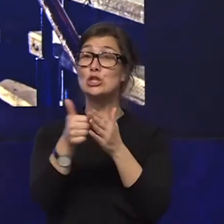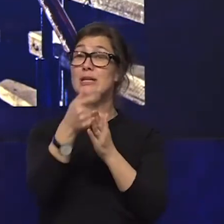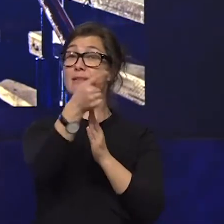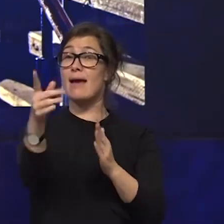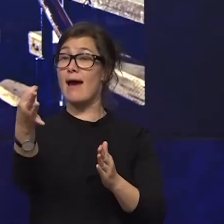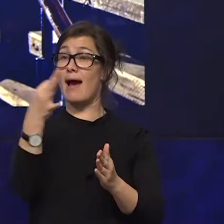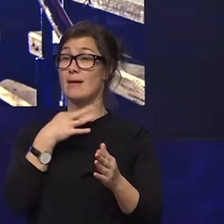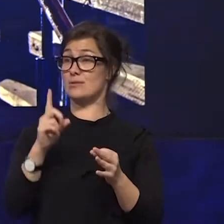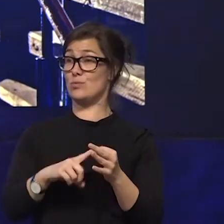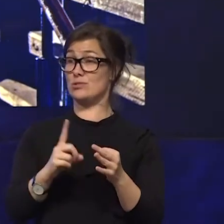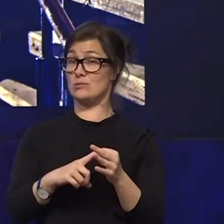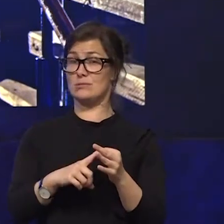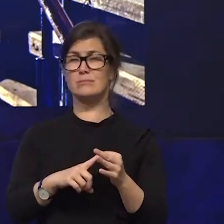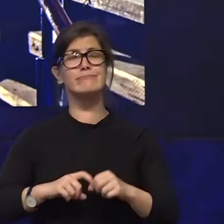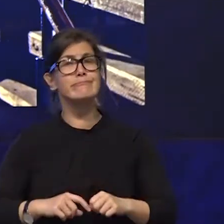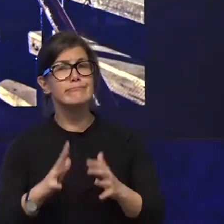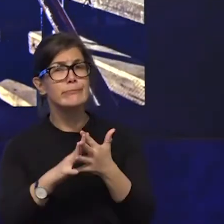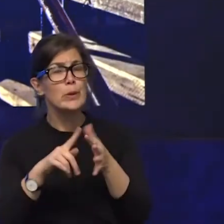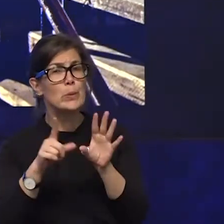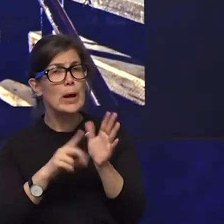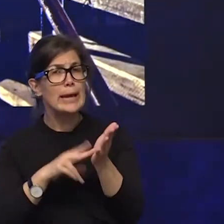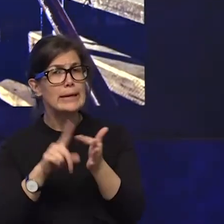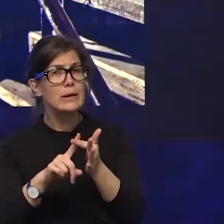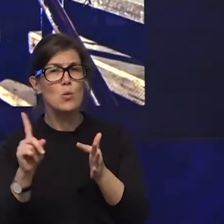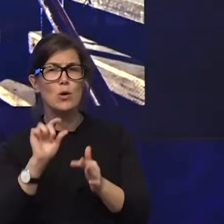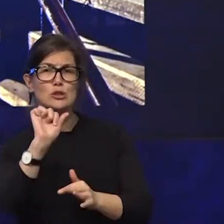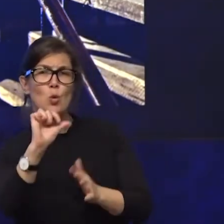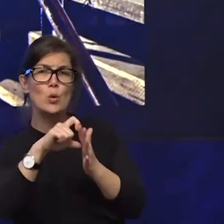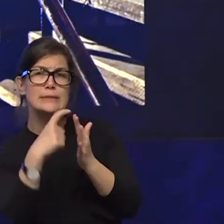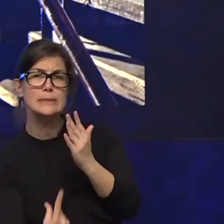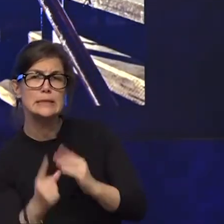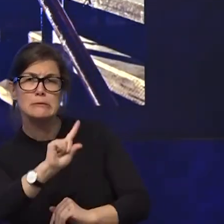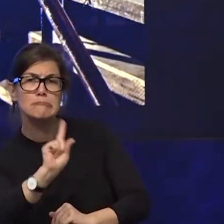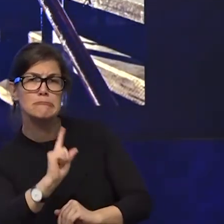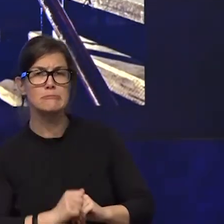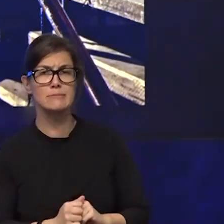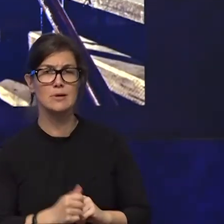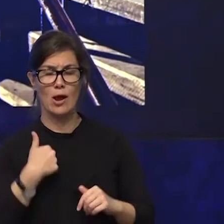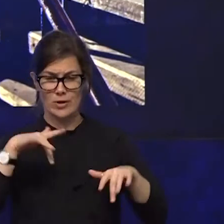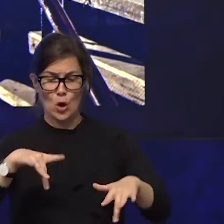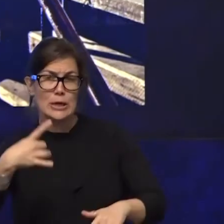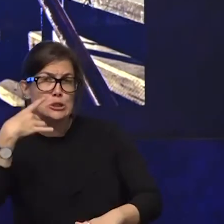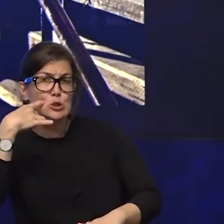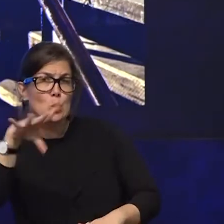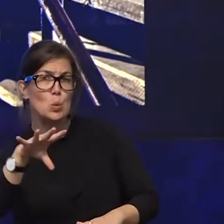get is wayne what exactly is your disability we didn't see it